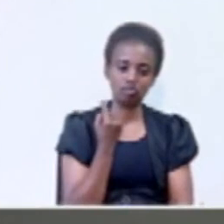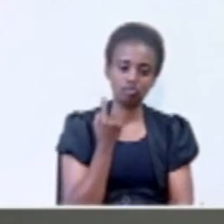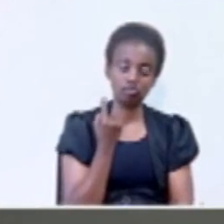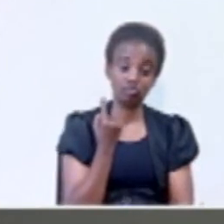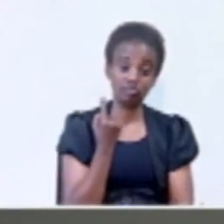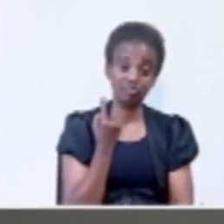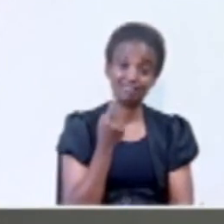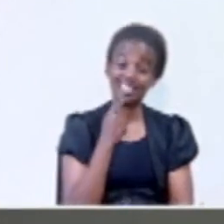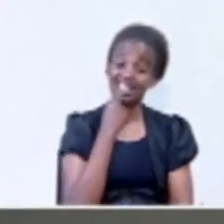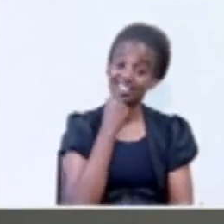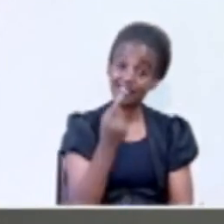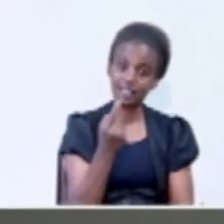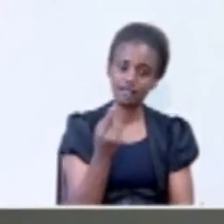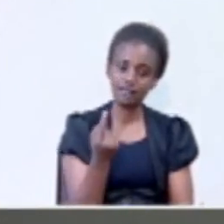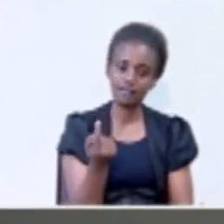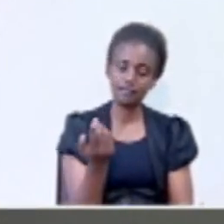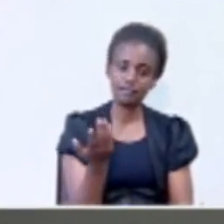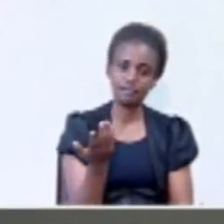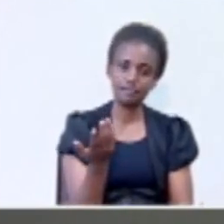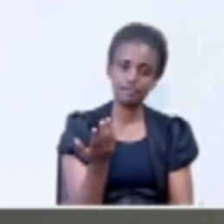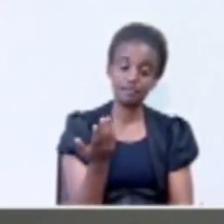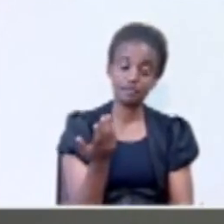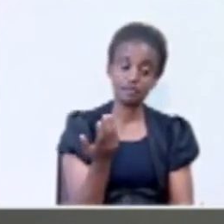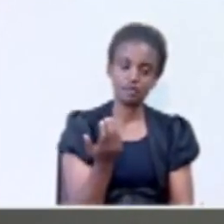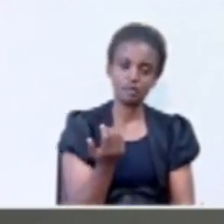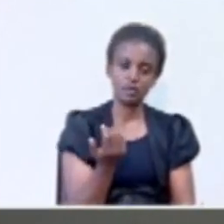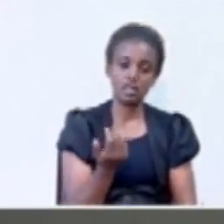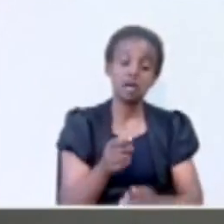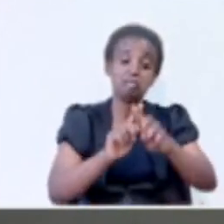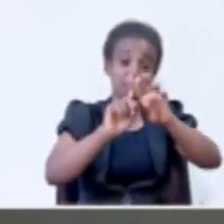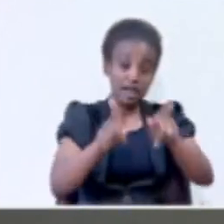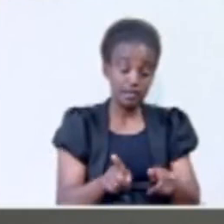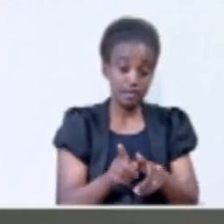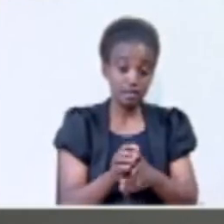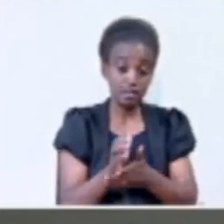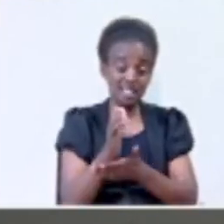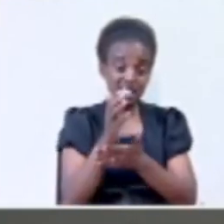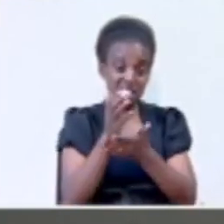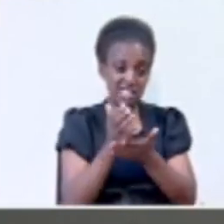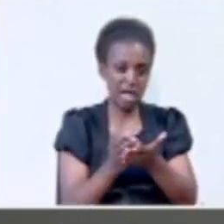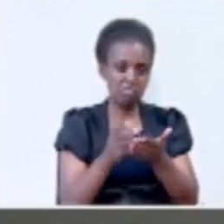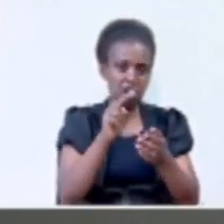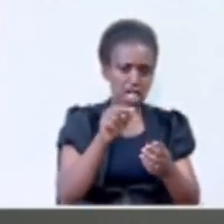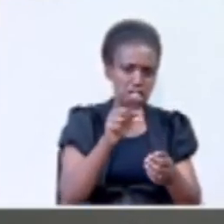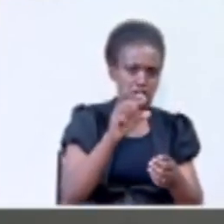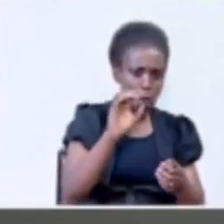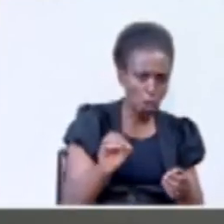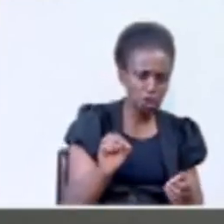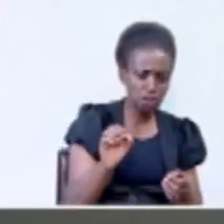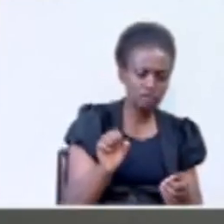I say it with authority. But, some NGOs, some